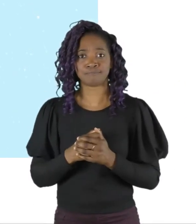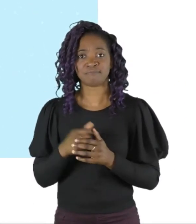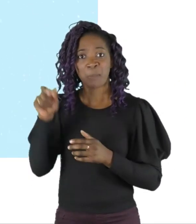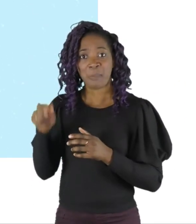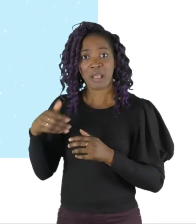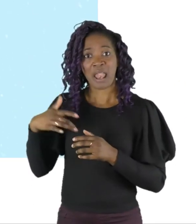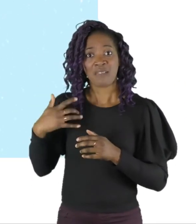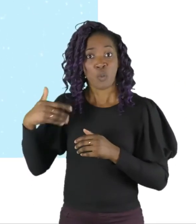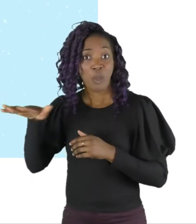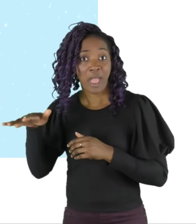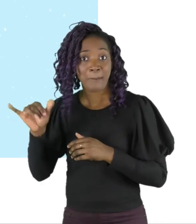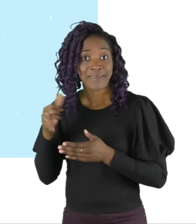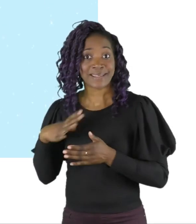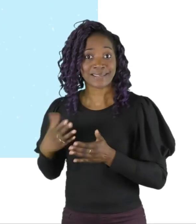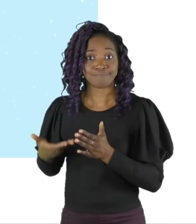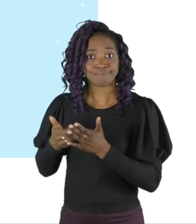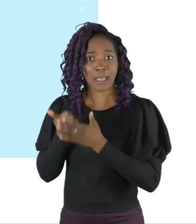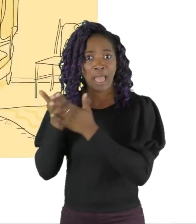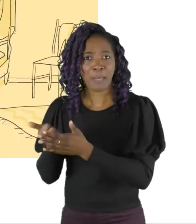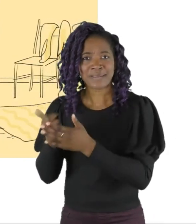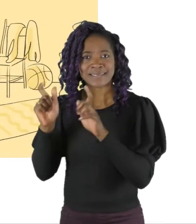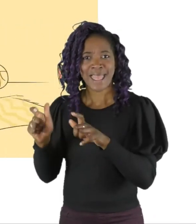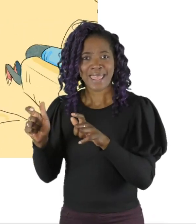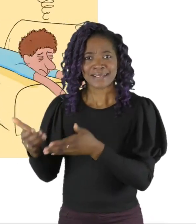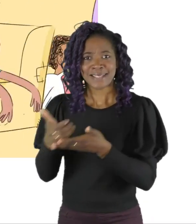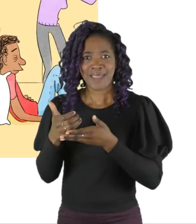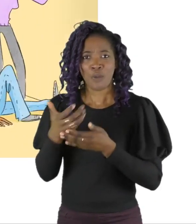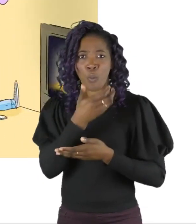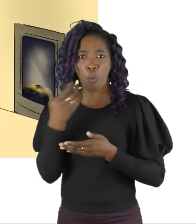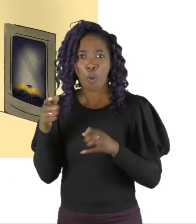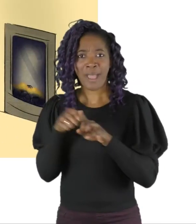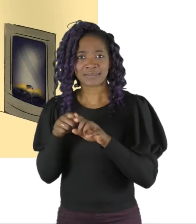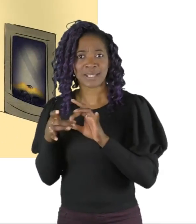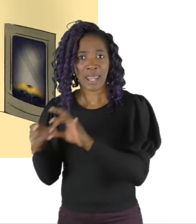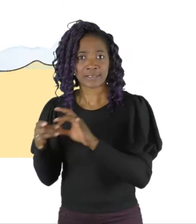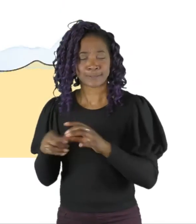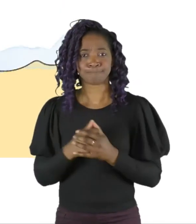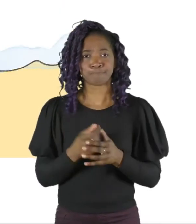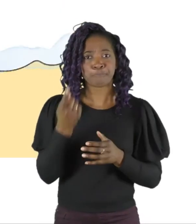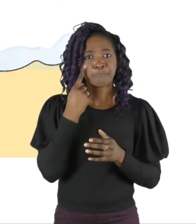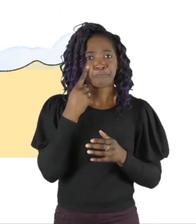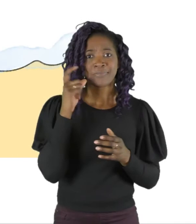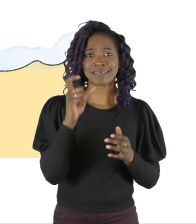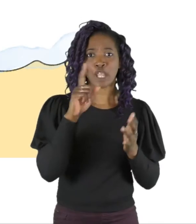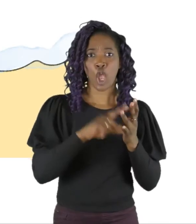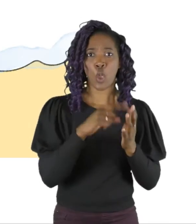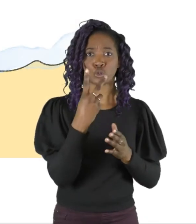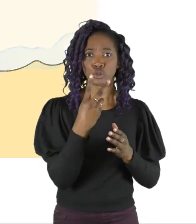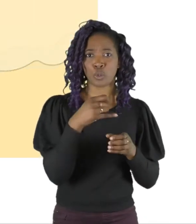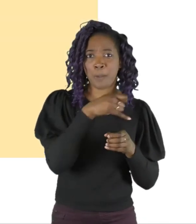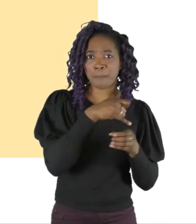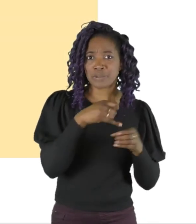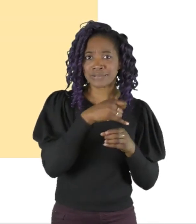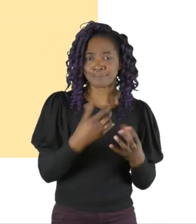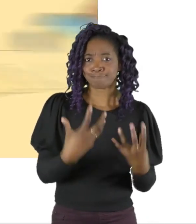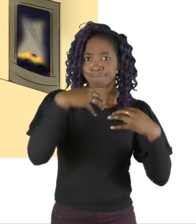living away for the first time may need a helping hand to stay safe, warm and connected. Watch out for carbon monoxide, as the symptoms